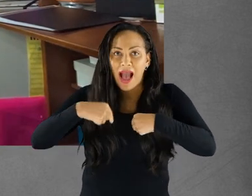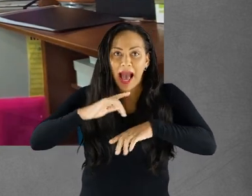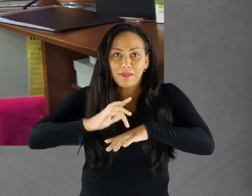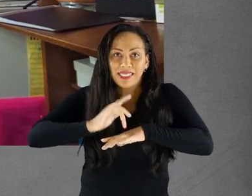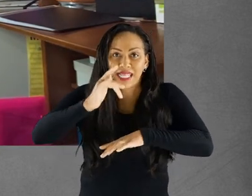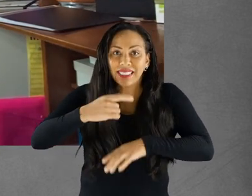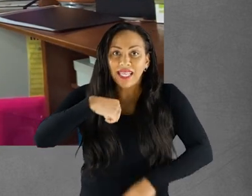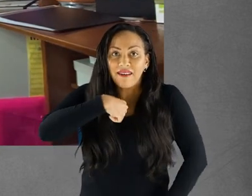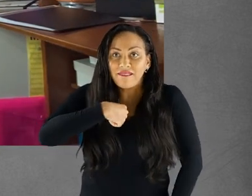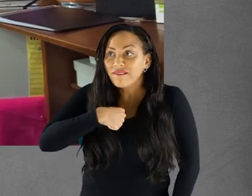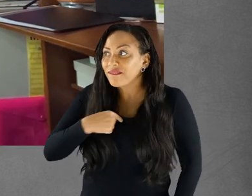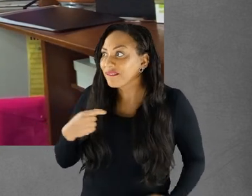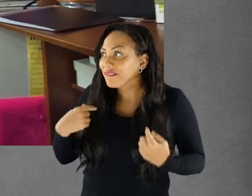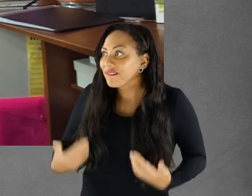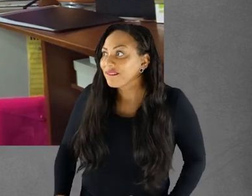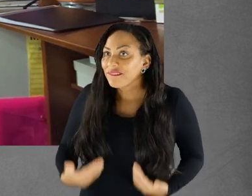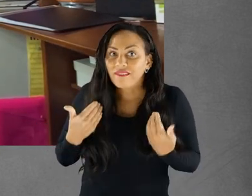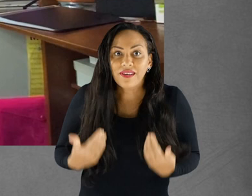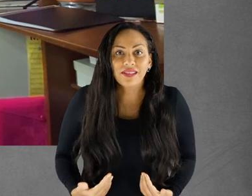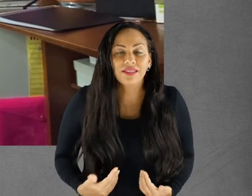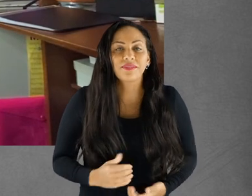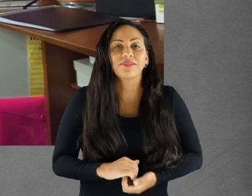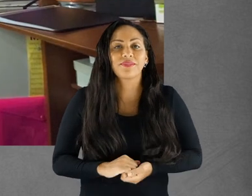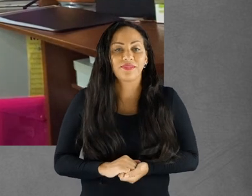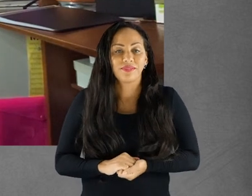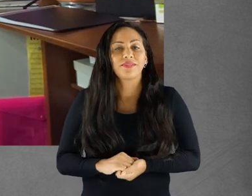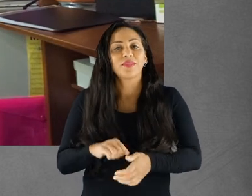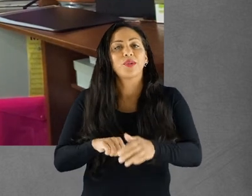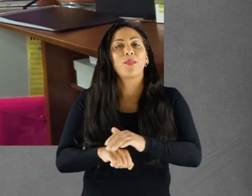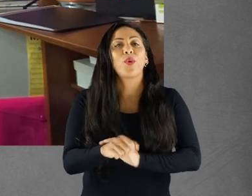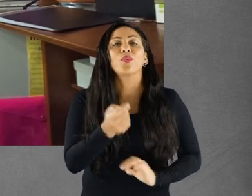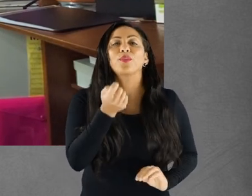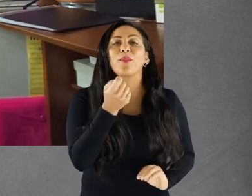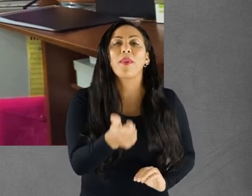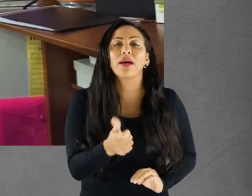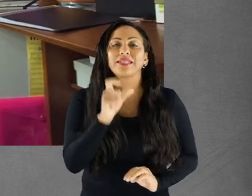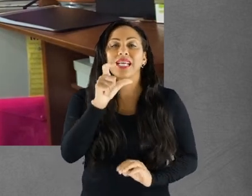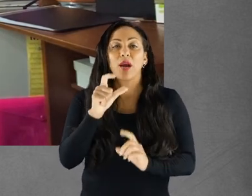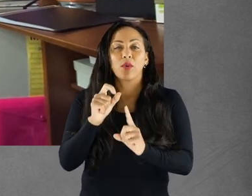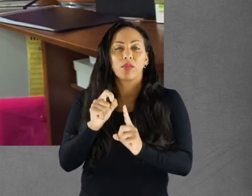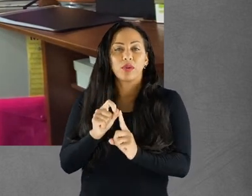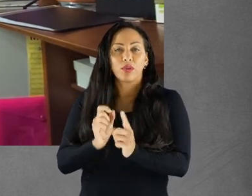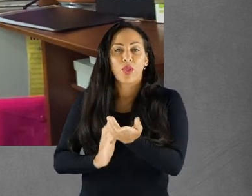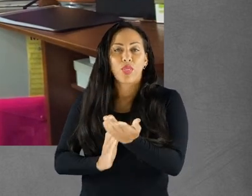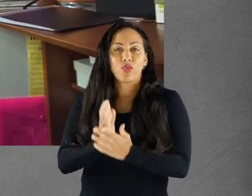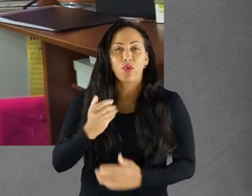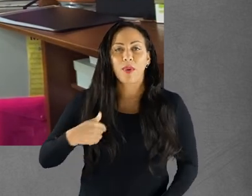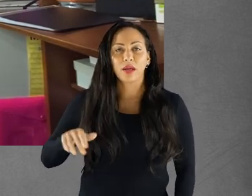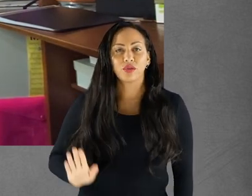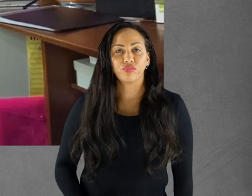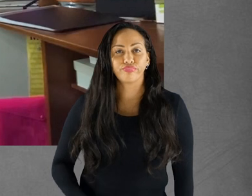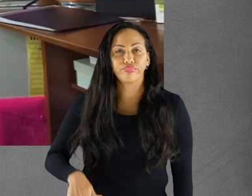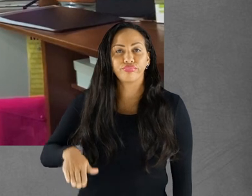living in my body. I was born with mild cerebral palsy and throughout my childhood